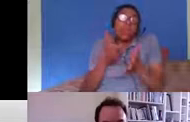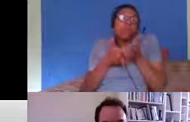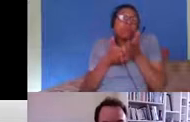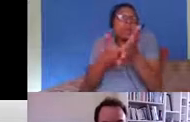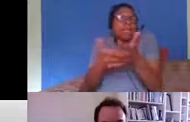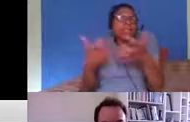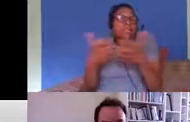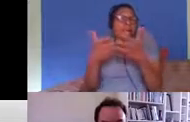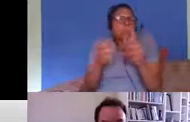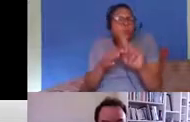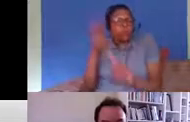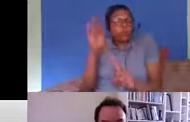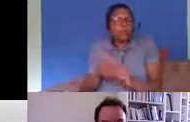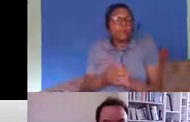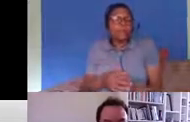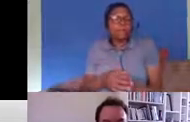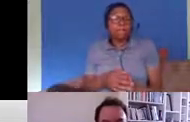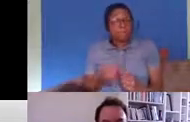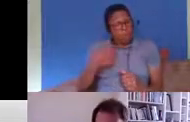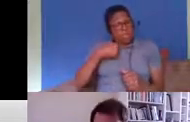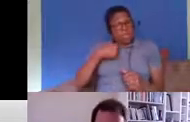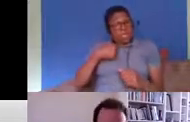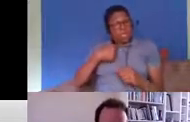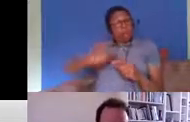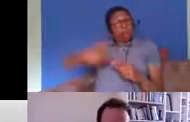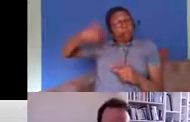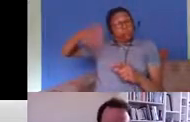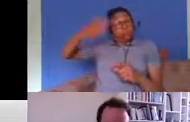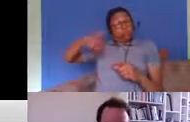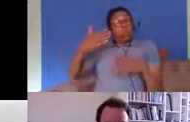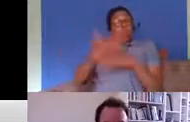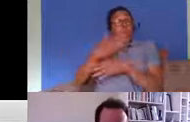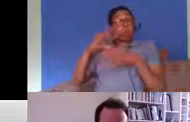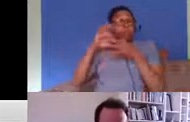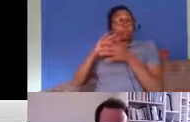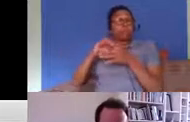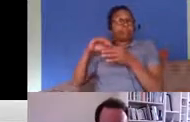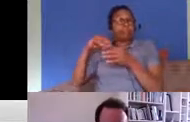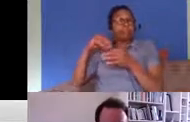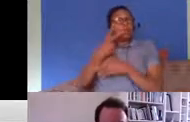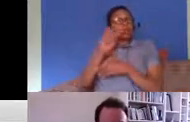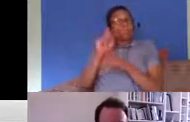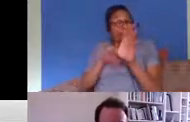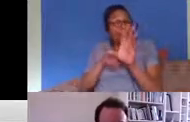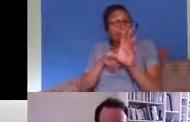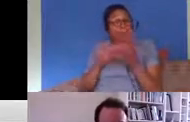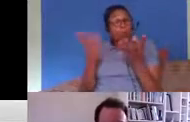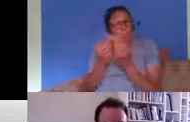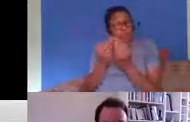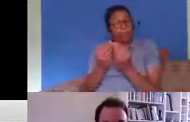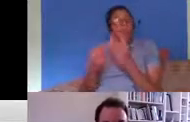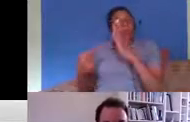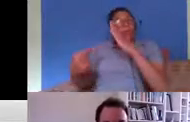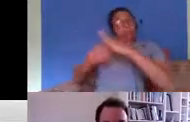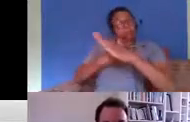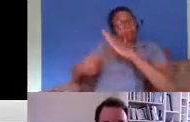things um i've got a background of working with refugees and migrants for the last 20 years as livy said at the start i'm a practicing barrister